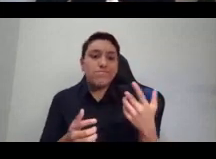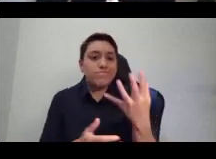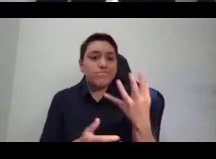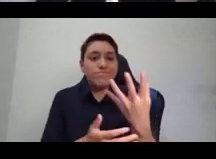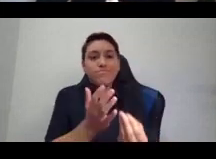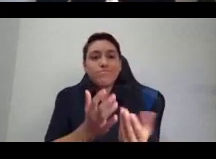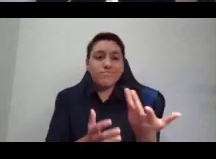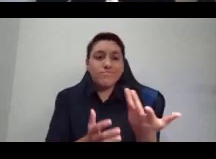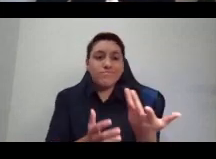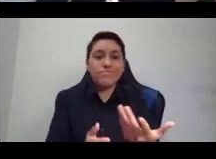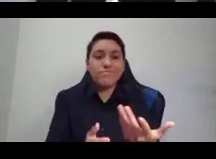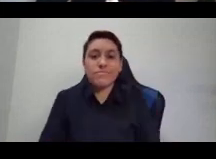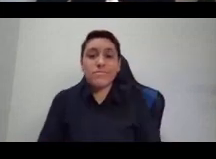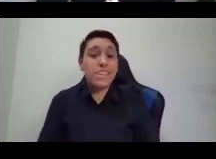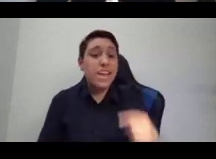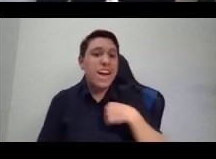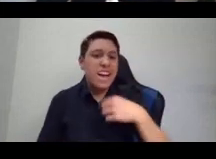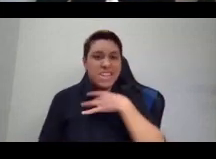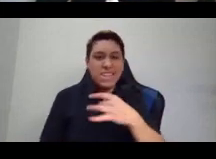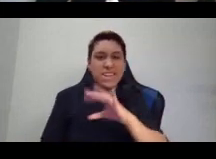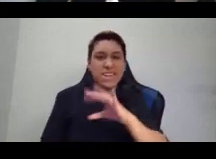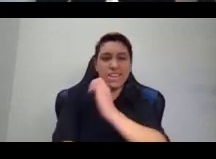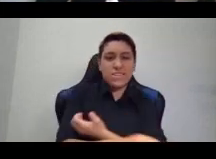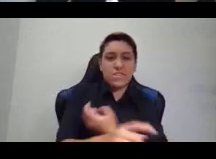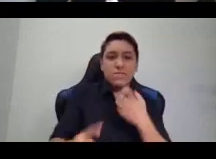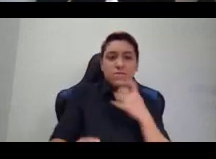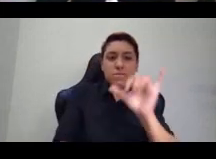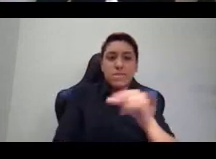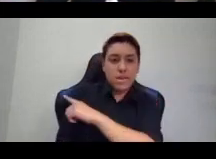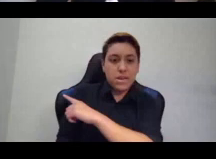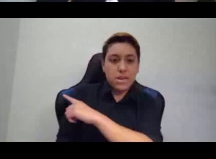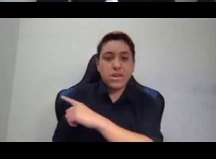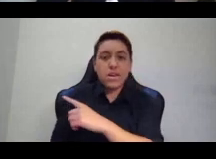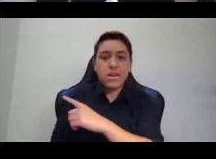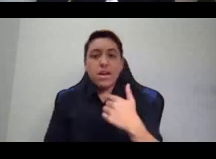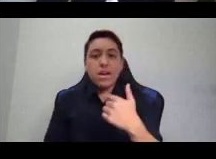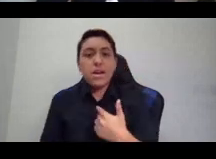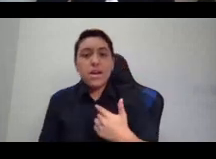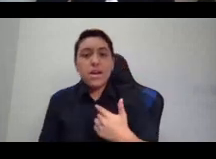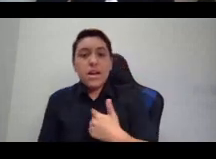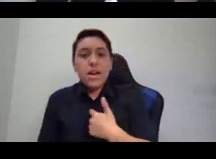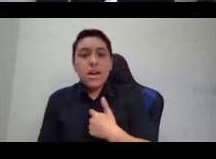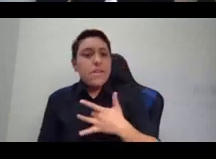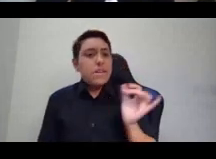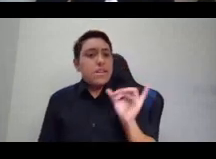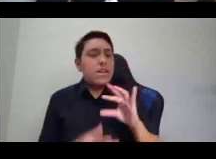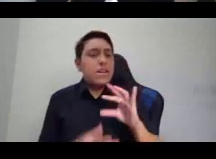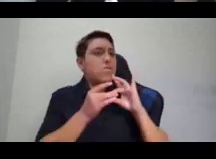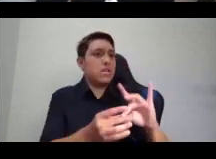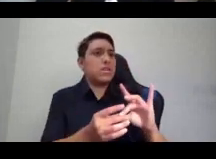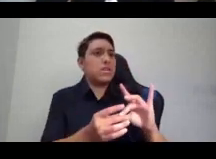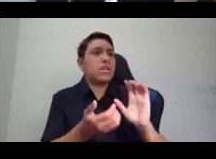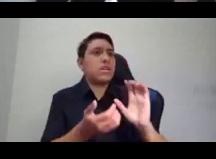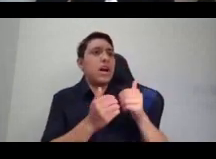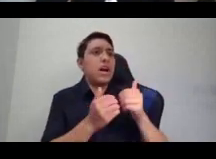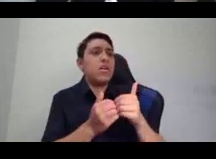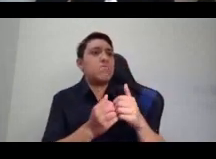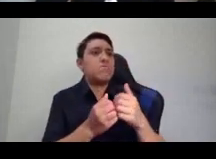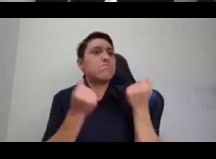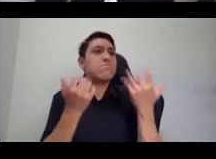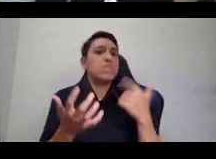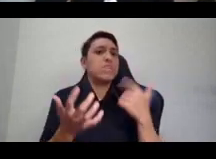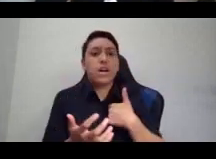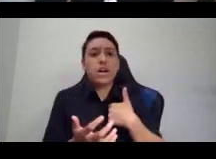that. It really seems to speak to the indebtedness that I have to the resilience of the Lenape